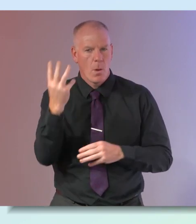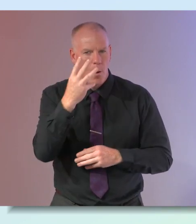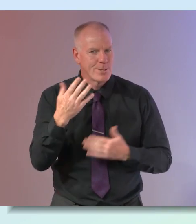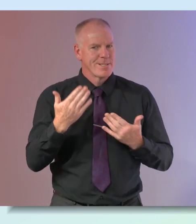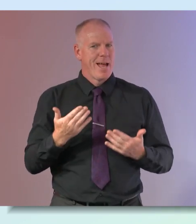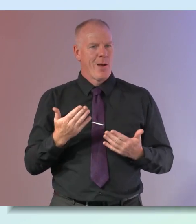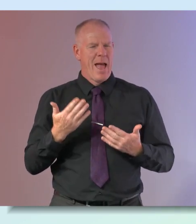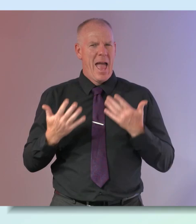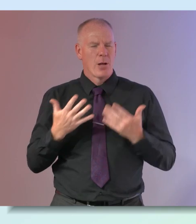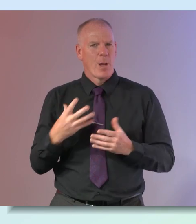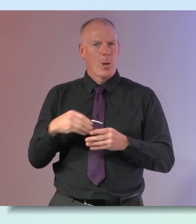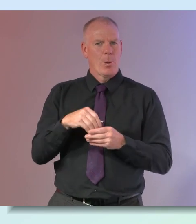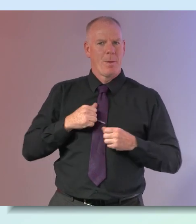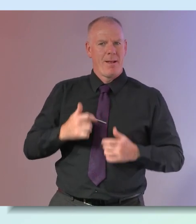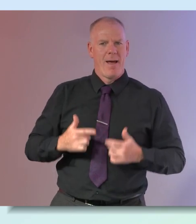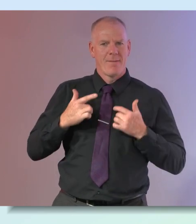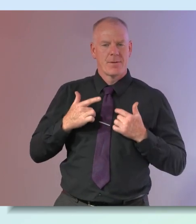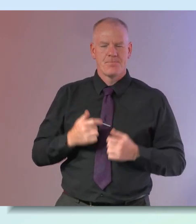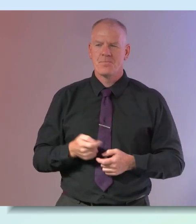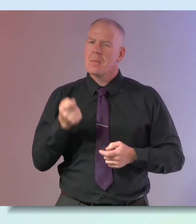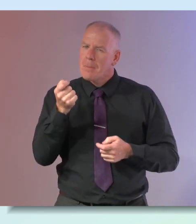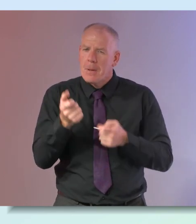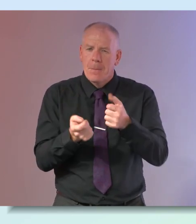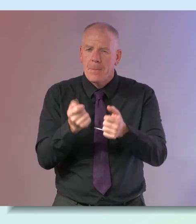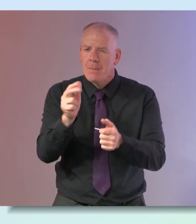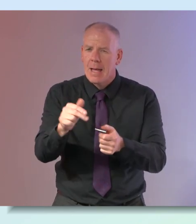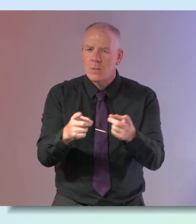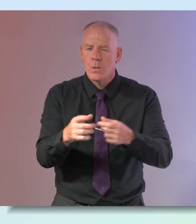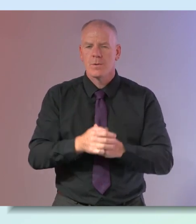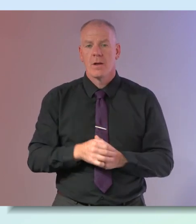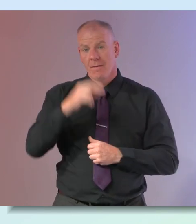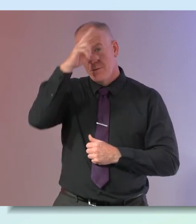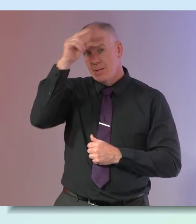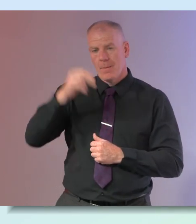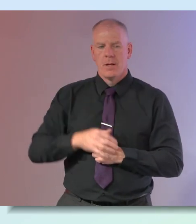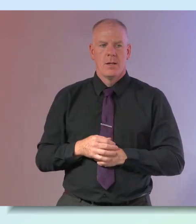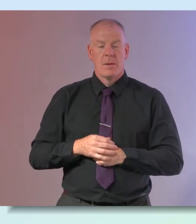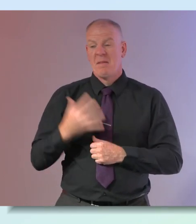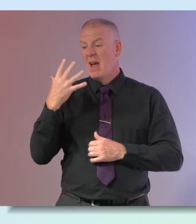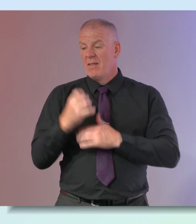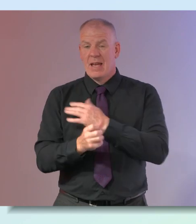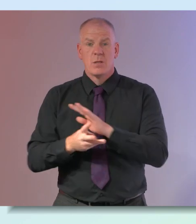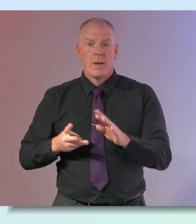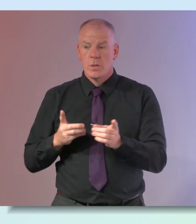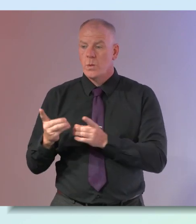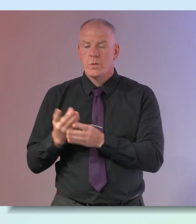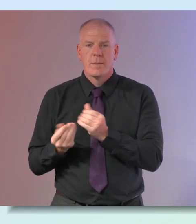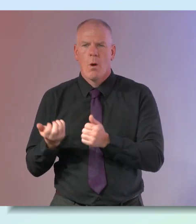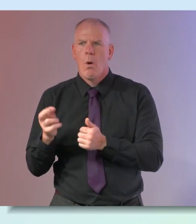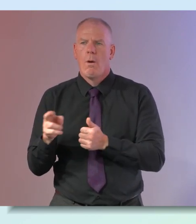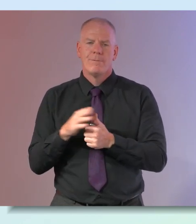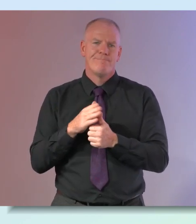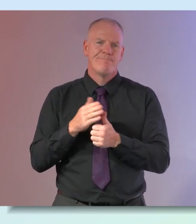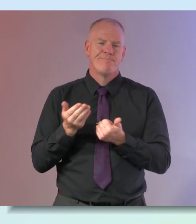come how do i build that in there's very small things so do i develop a practice of you know five days a week doing something or do i think